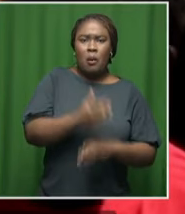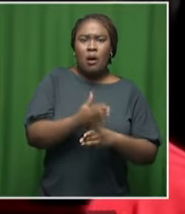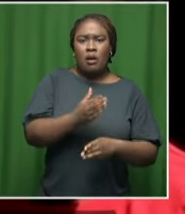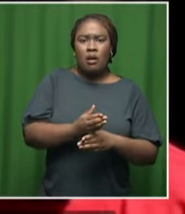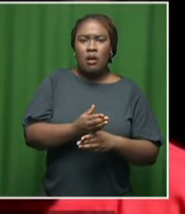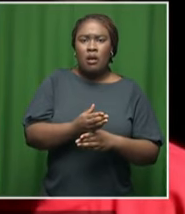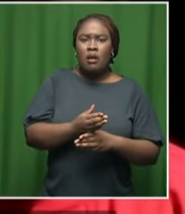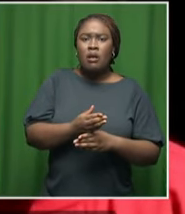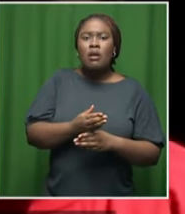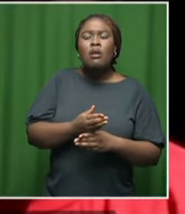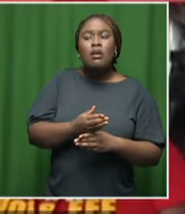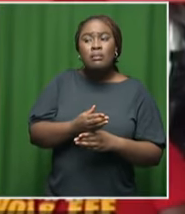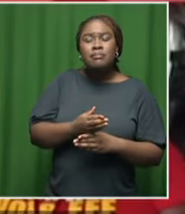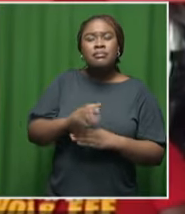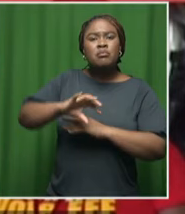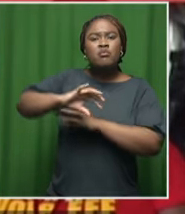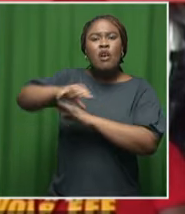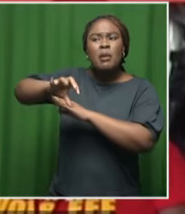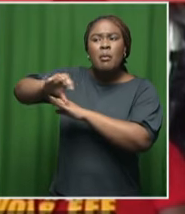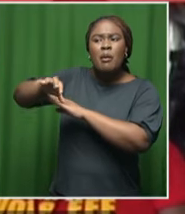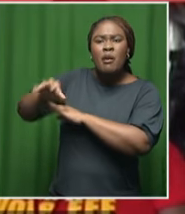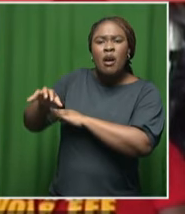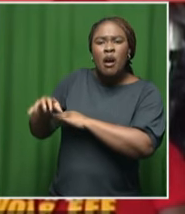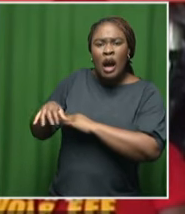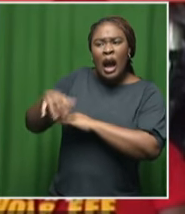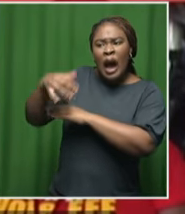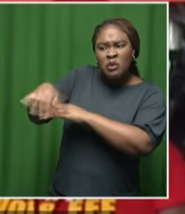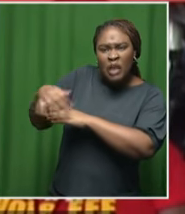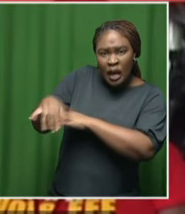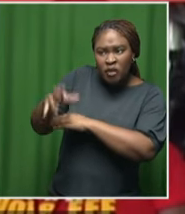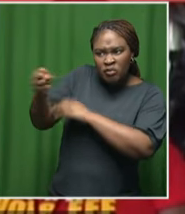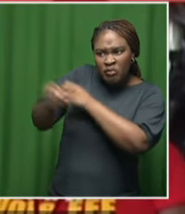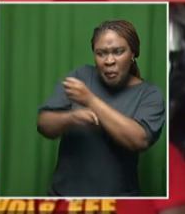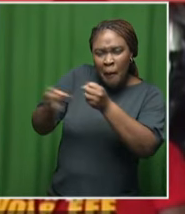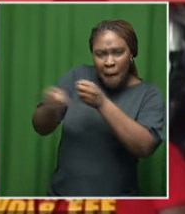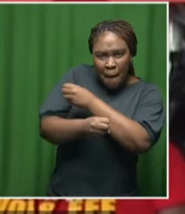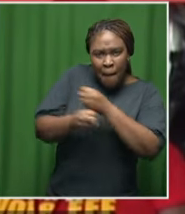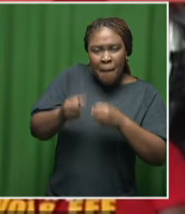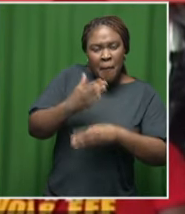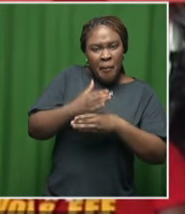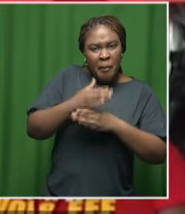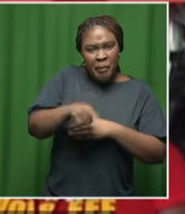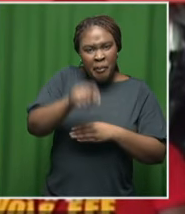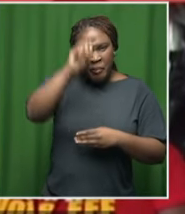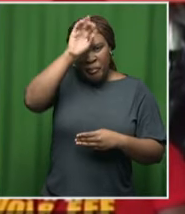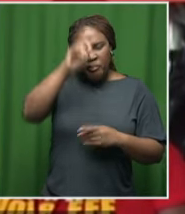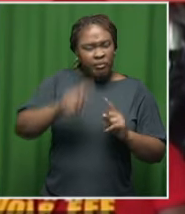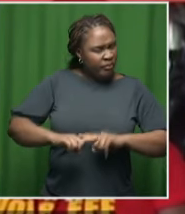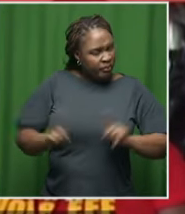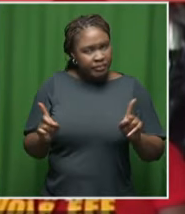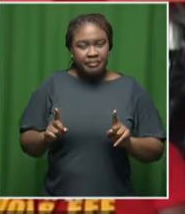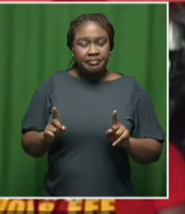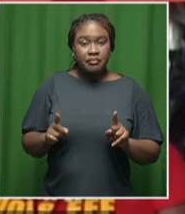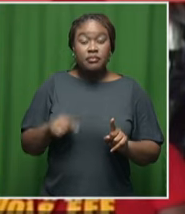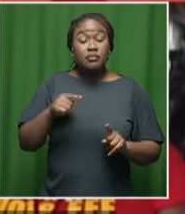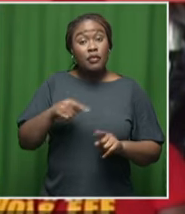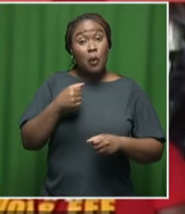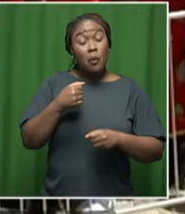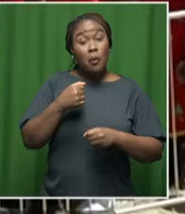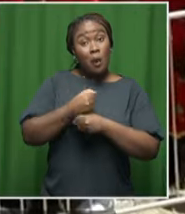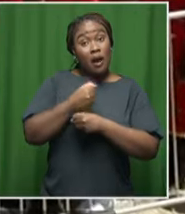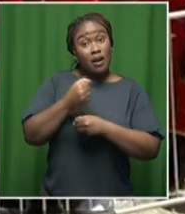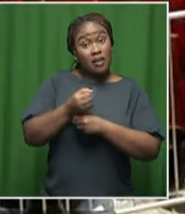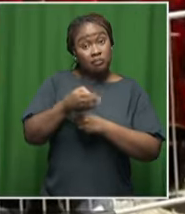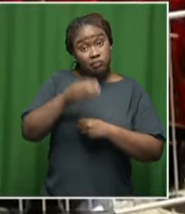No mine of northwest must benefit people from outside northwest. Let employment in the mines